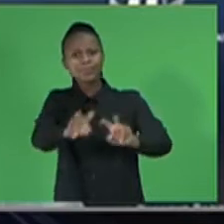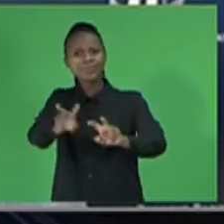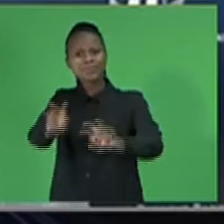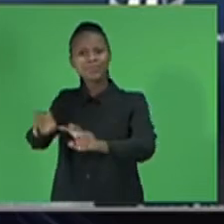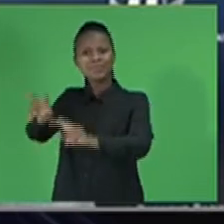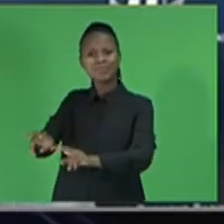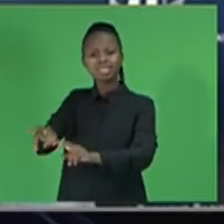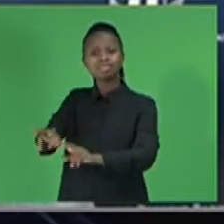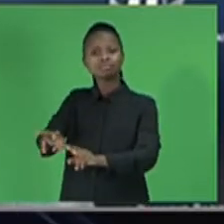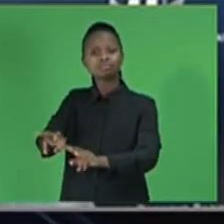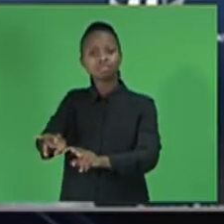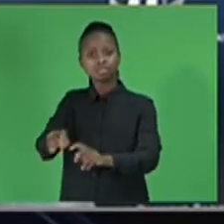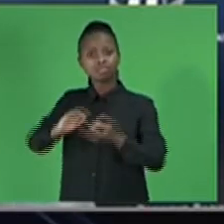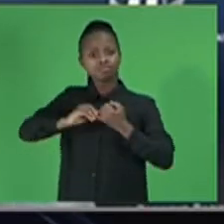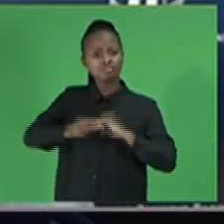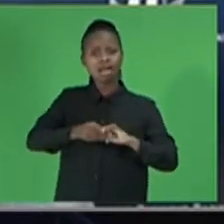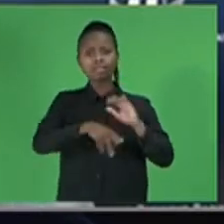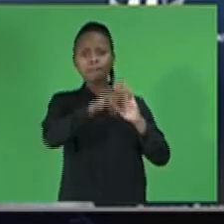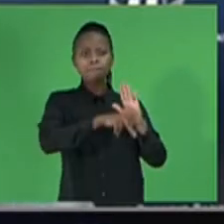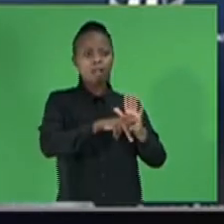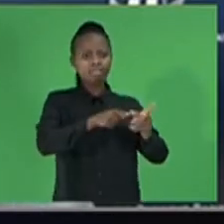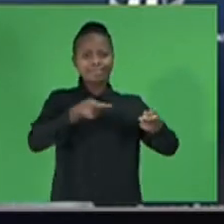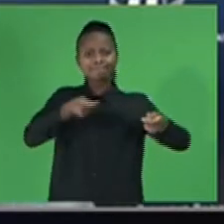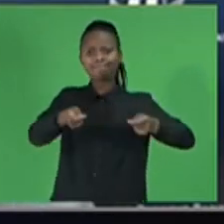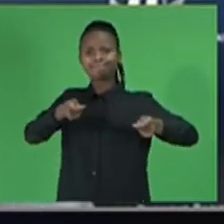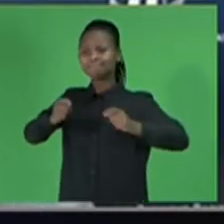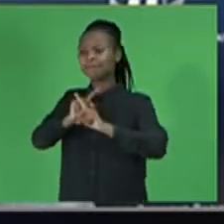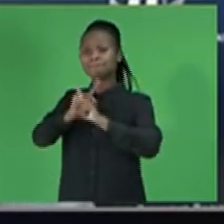large macroeconomic imbalances.